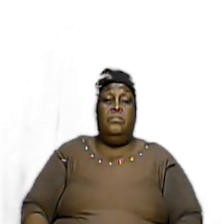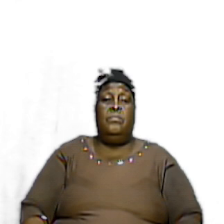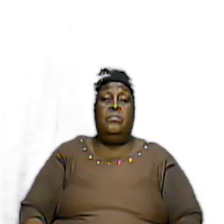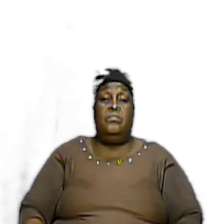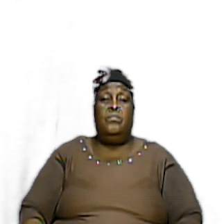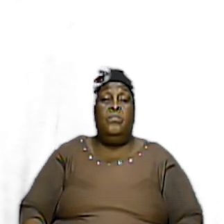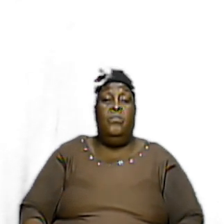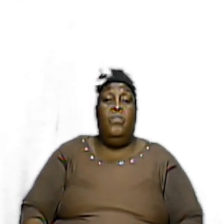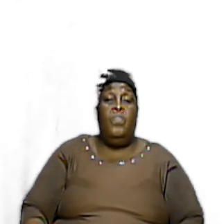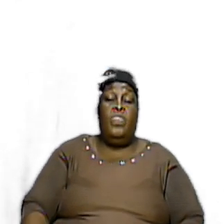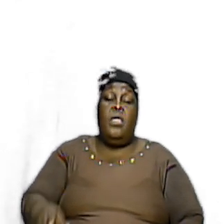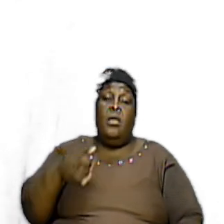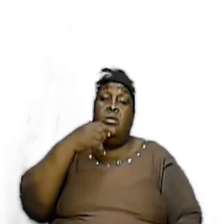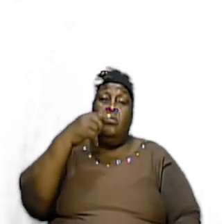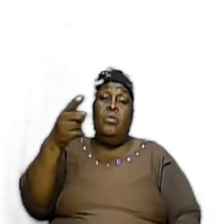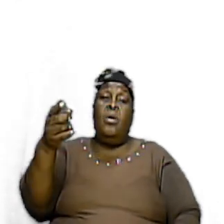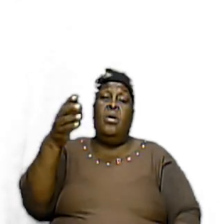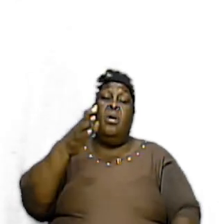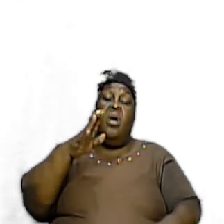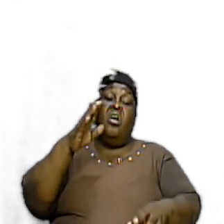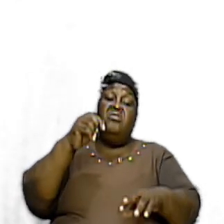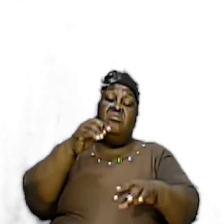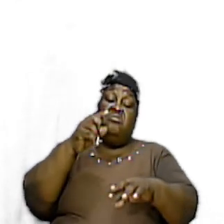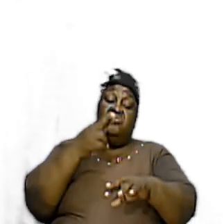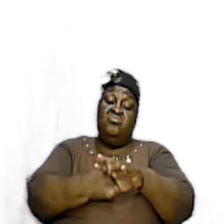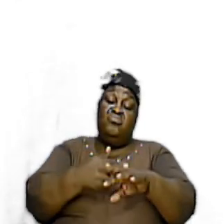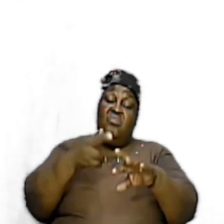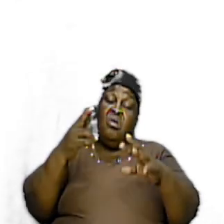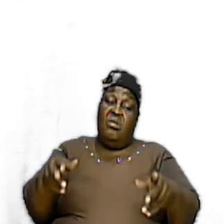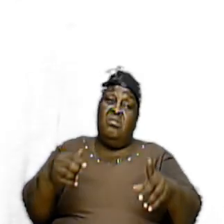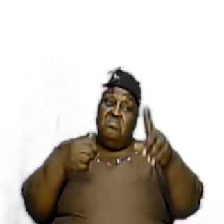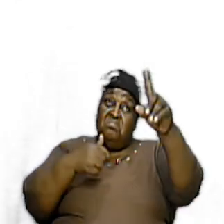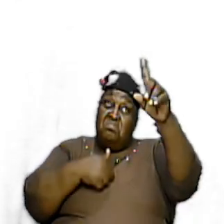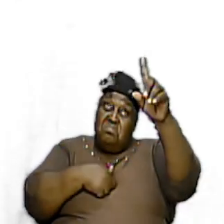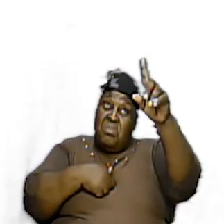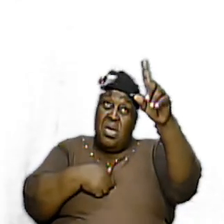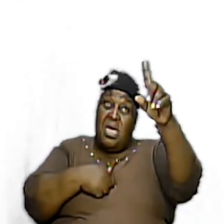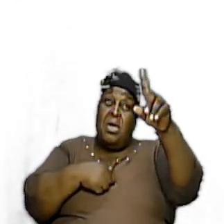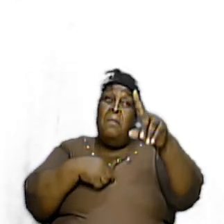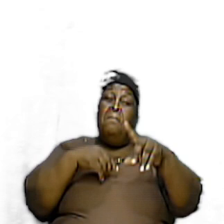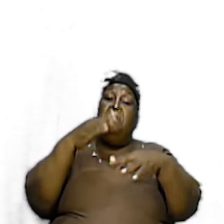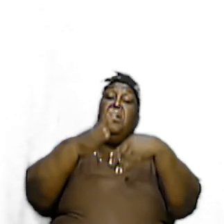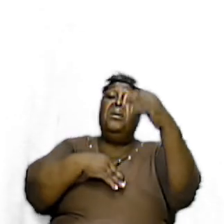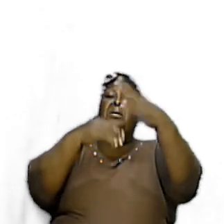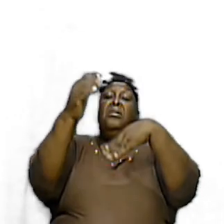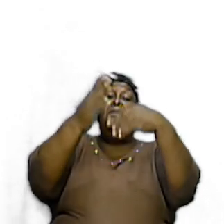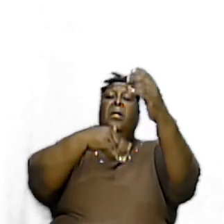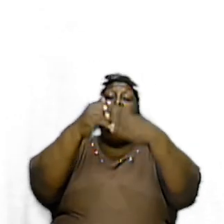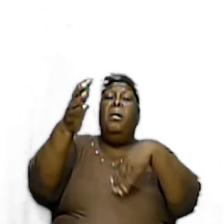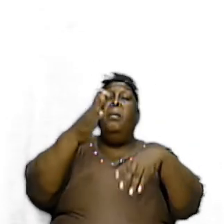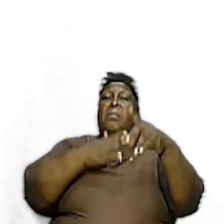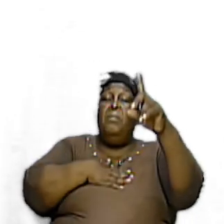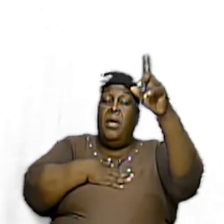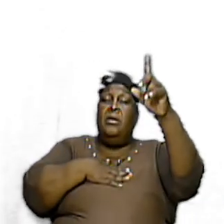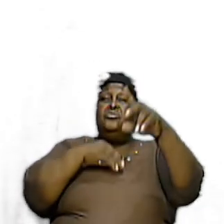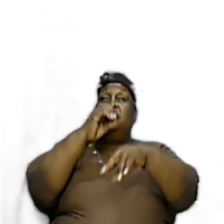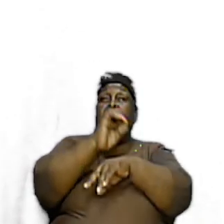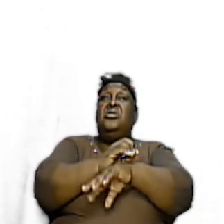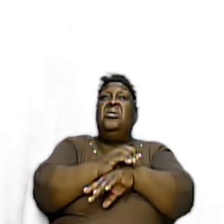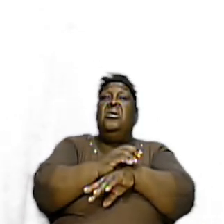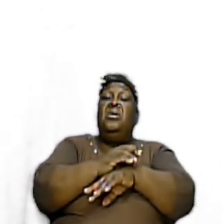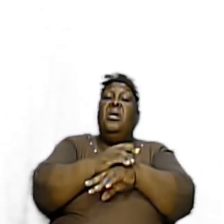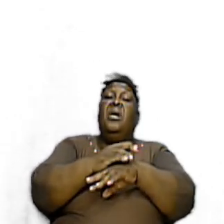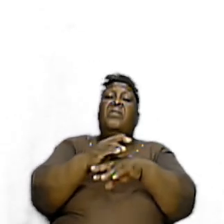Verse 18 He Said Upon This Rock I Will Build My Church And The Gates Of